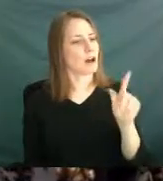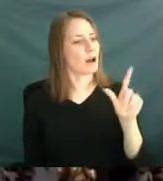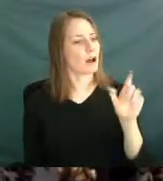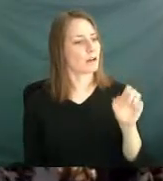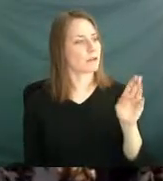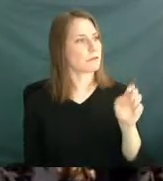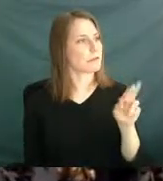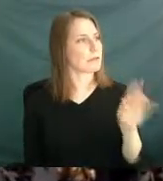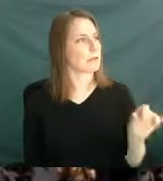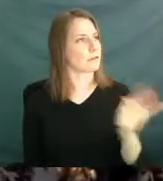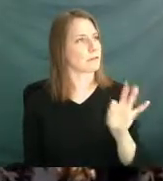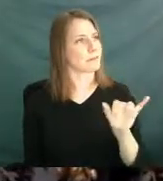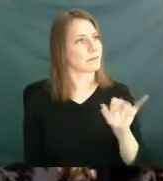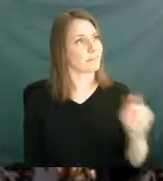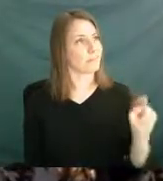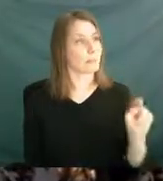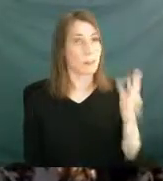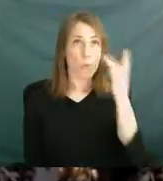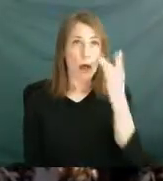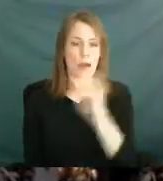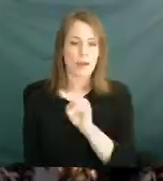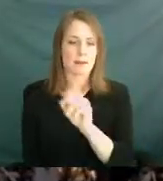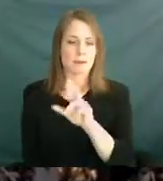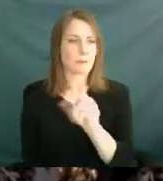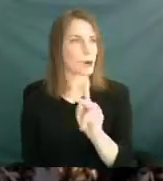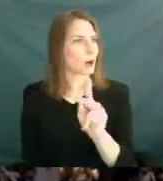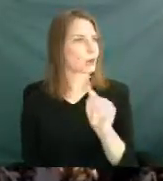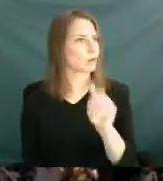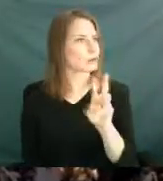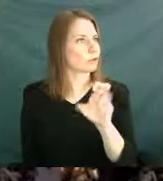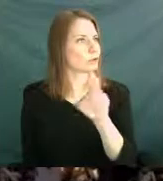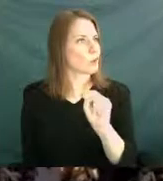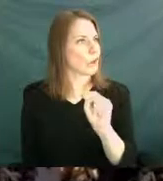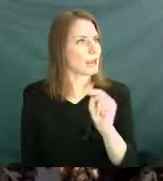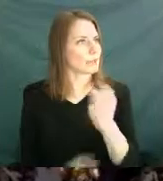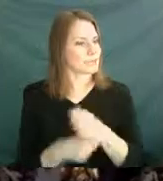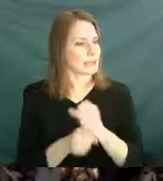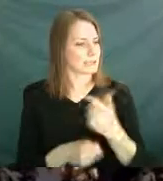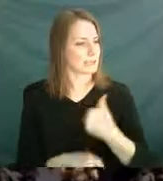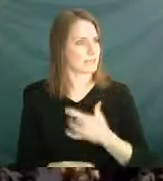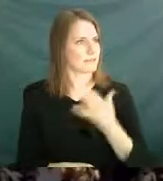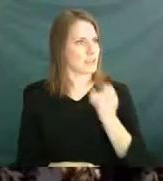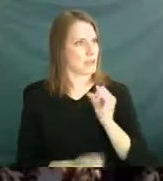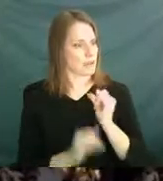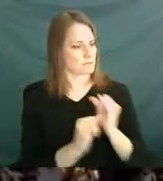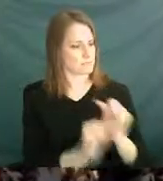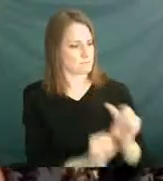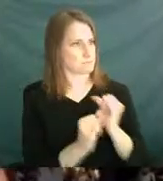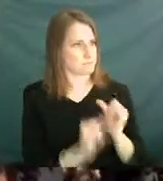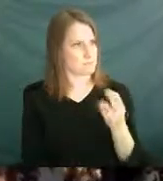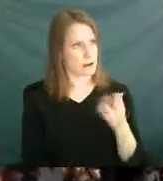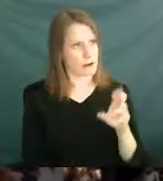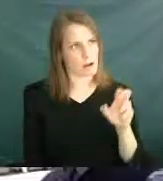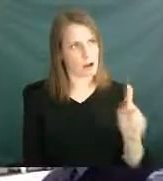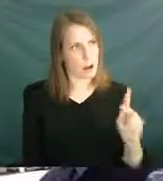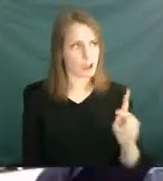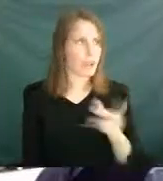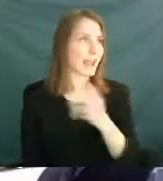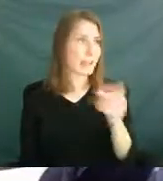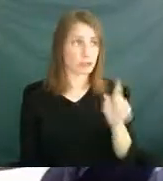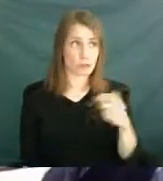Huck's spot. And he makes us choose if we should always follow the society or be ourself.